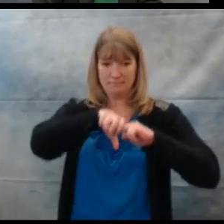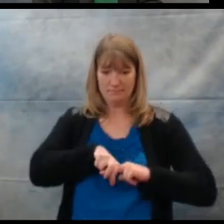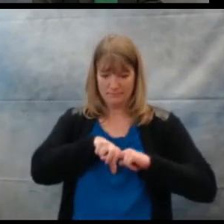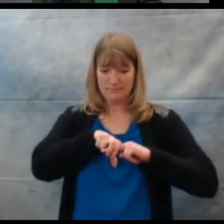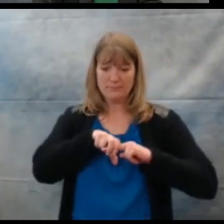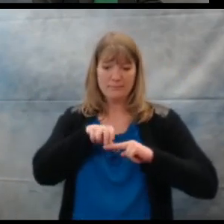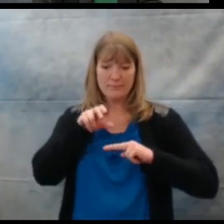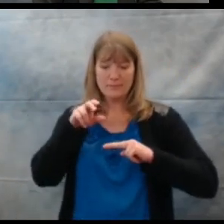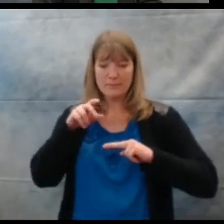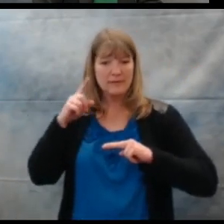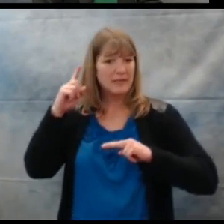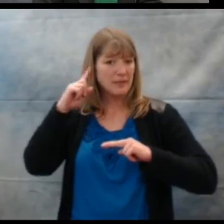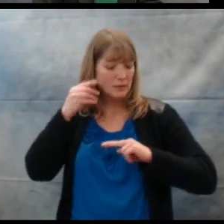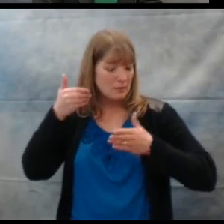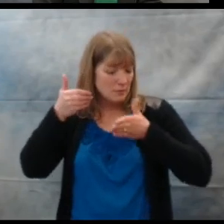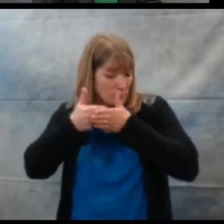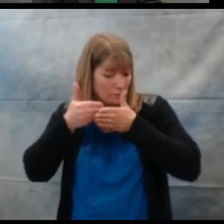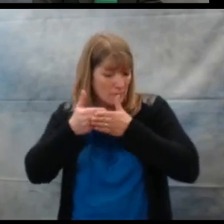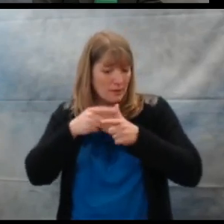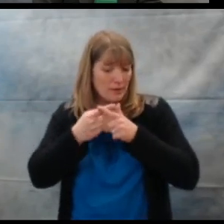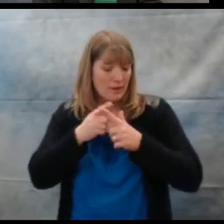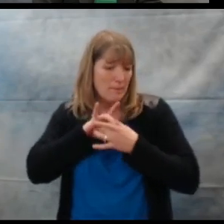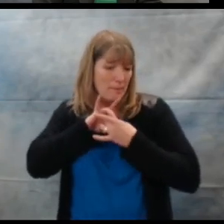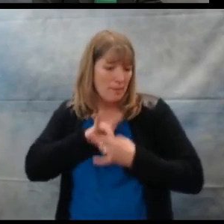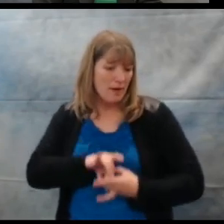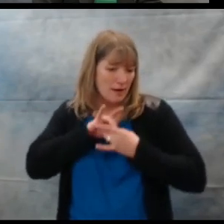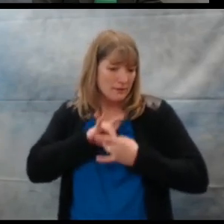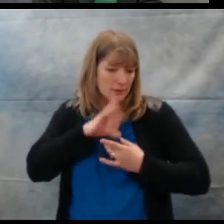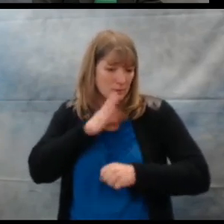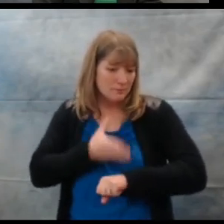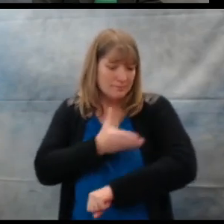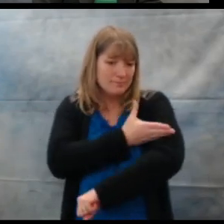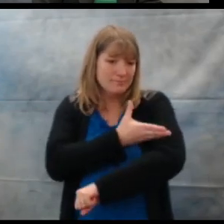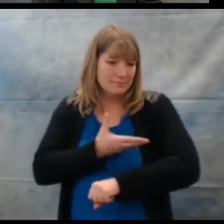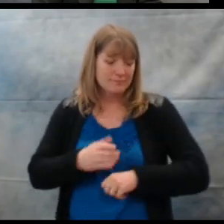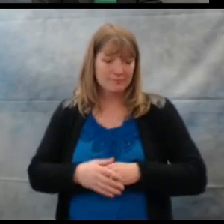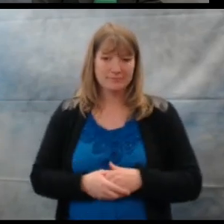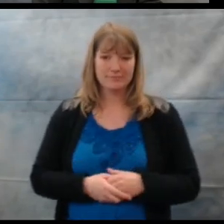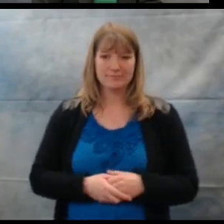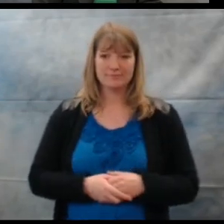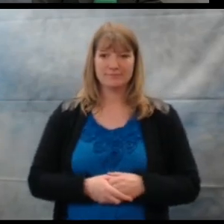lap in close proximity to the ear also enhances the bonding experience.